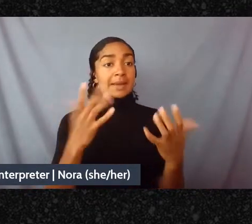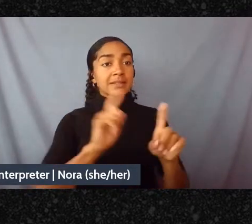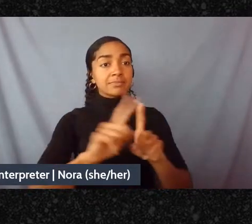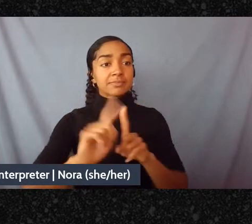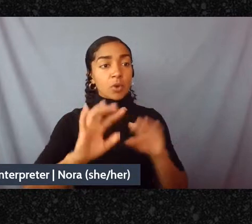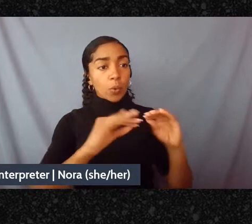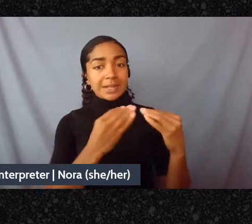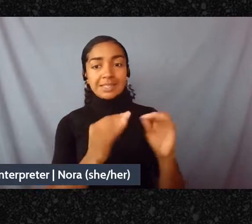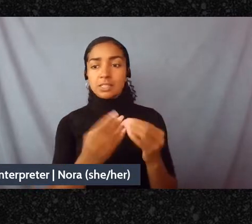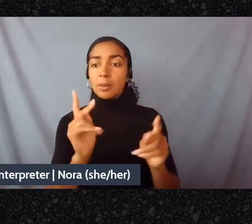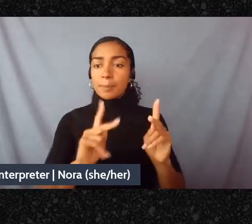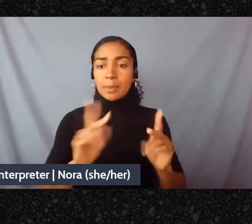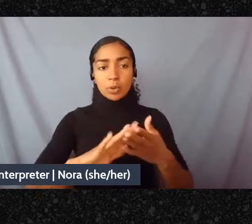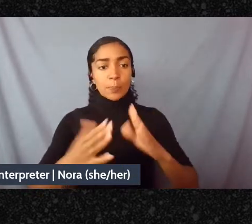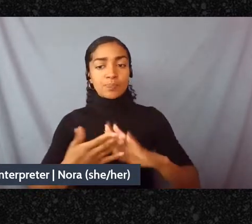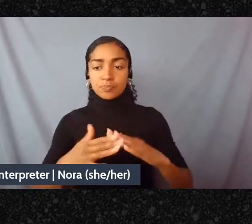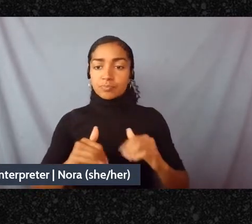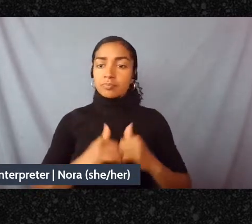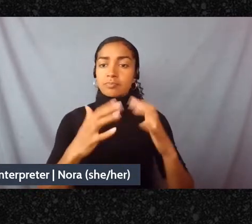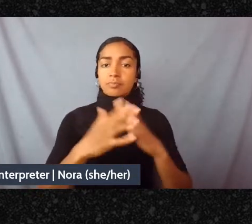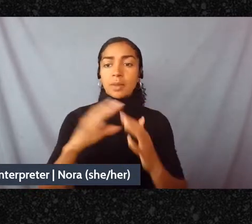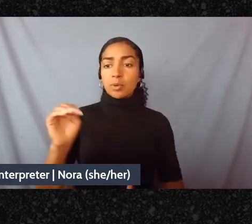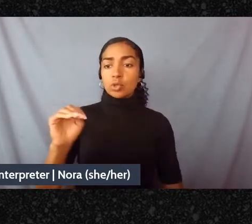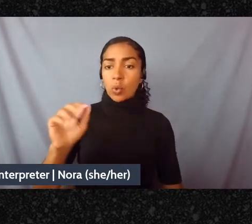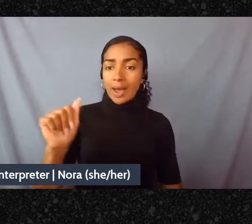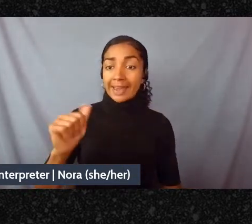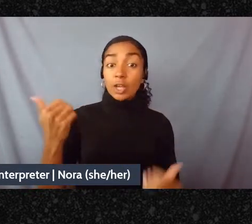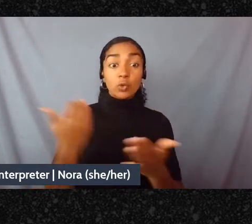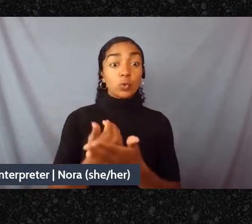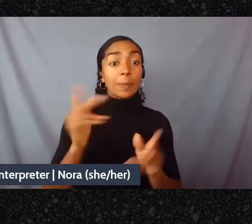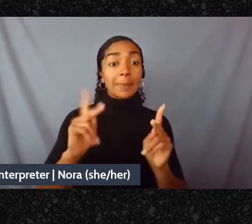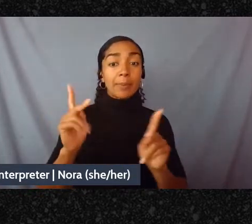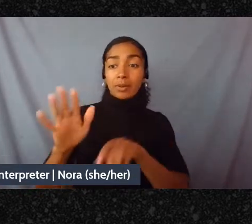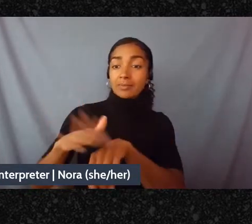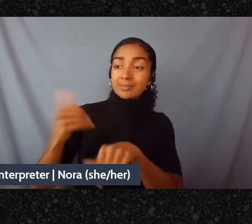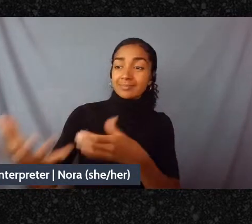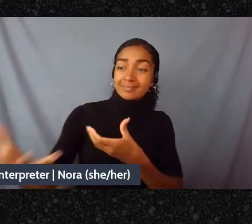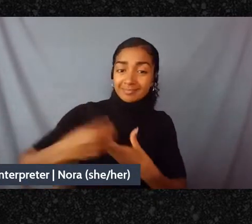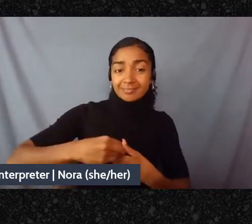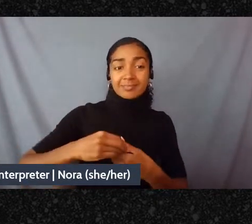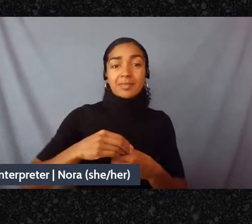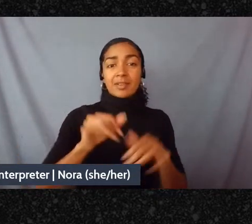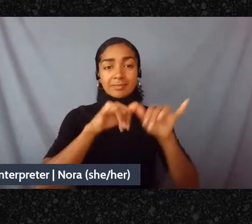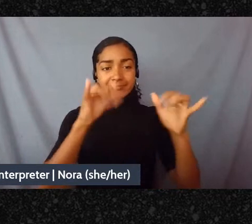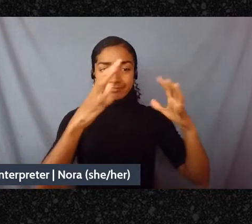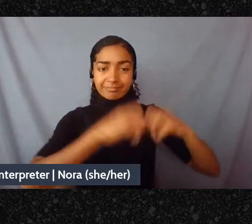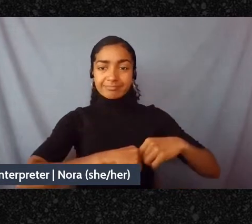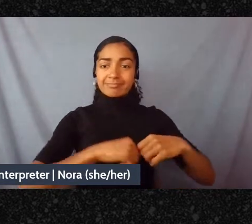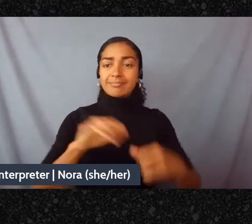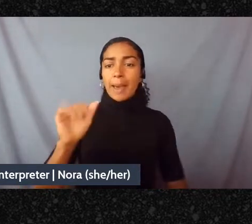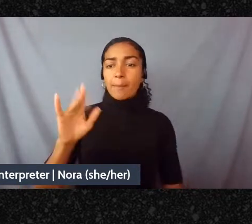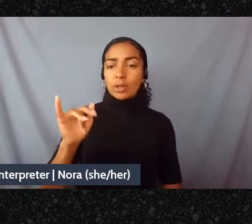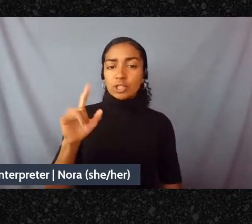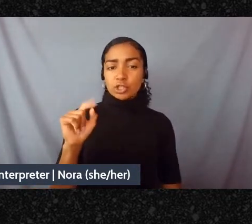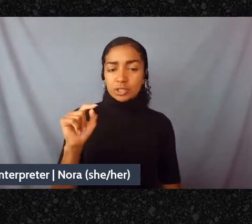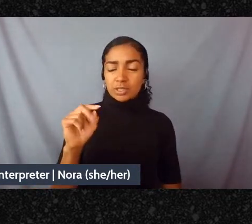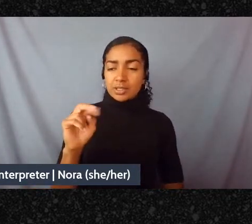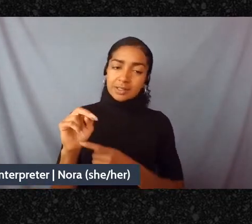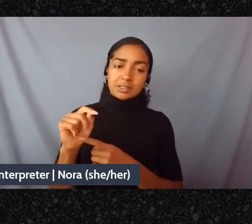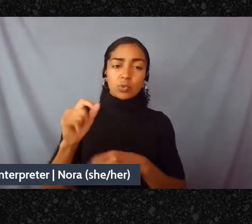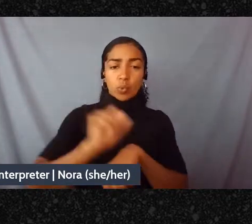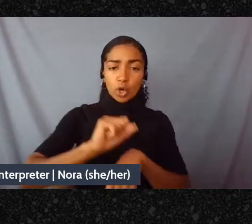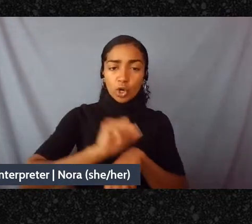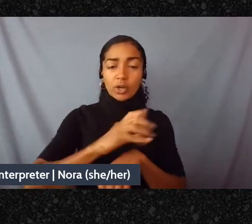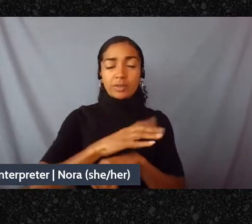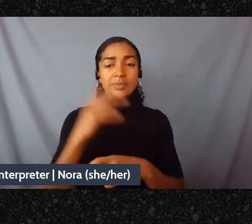so many new people being called into abolition work, an increased turn towards city and county budget work and the defund